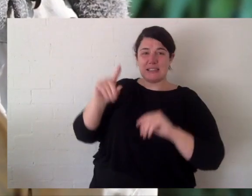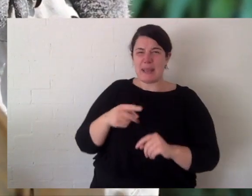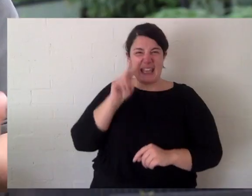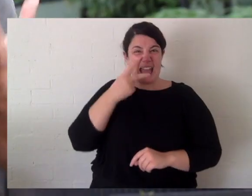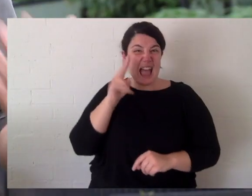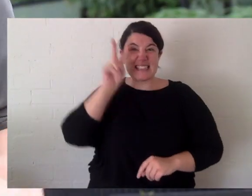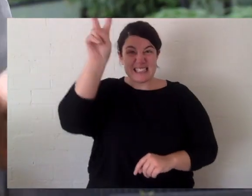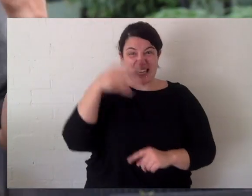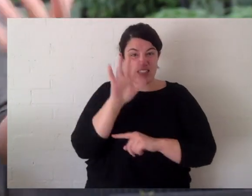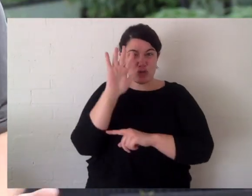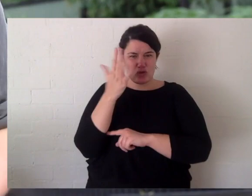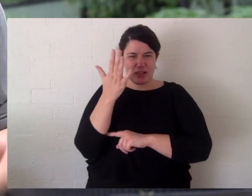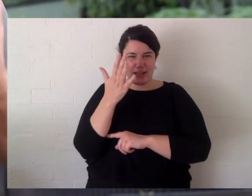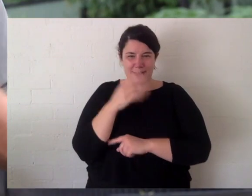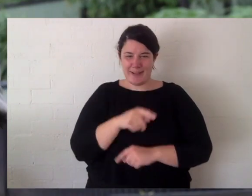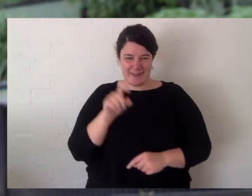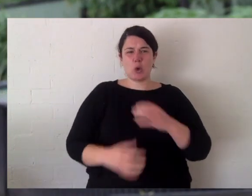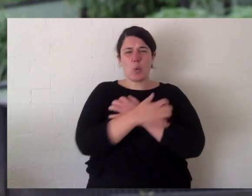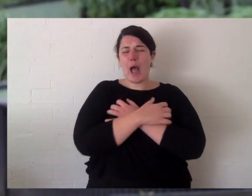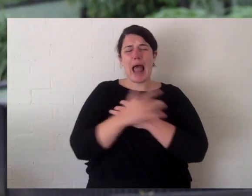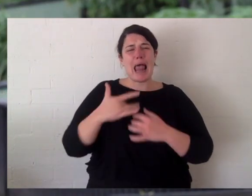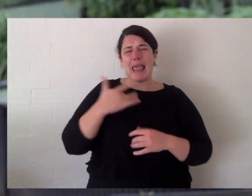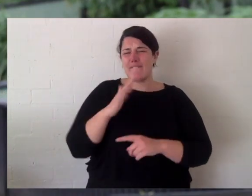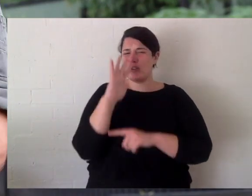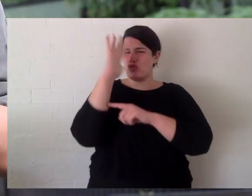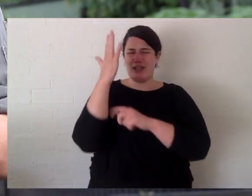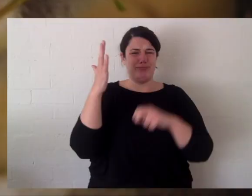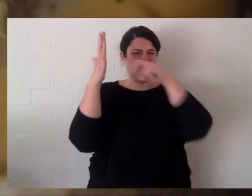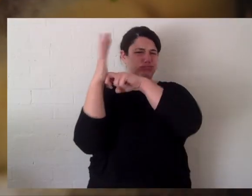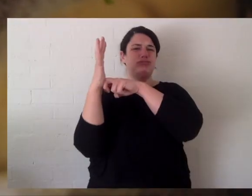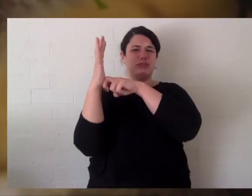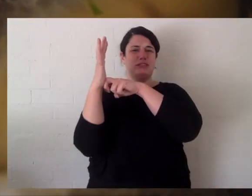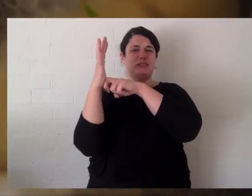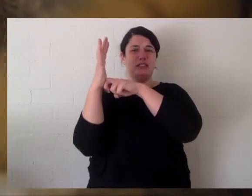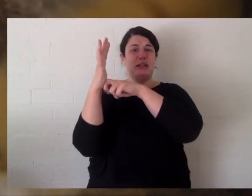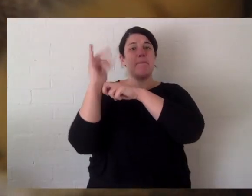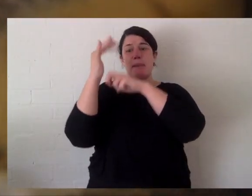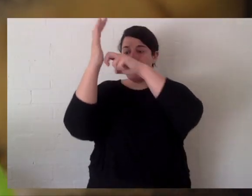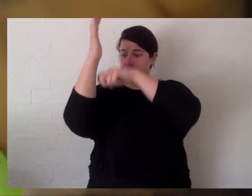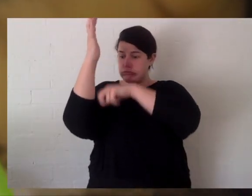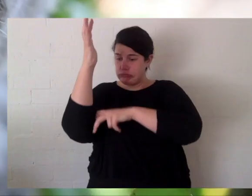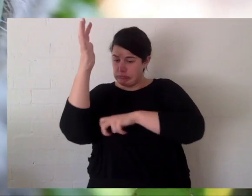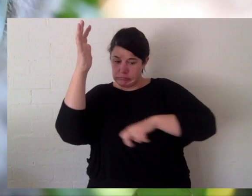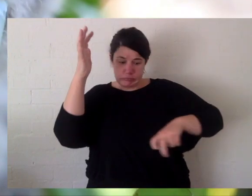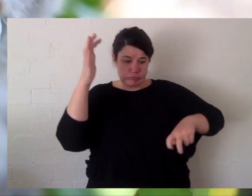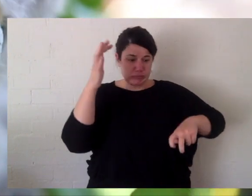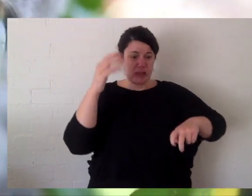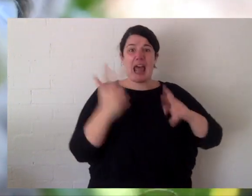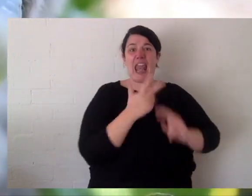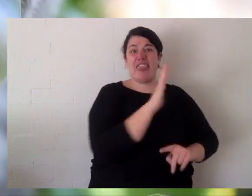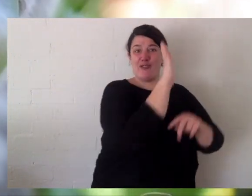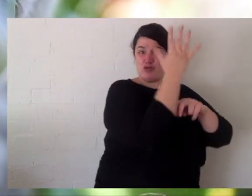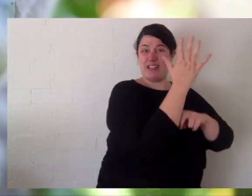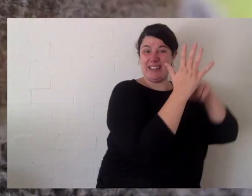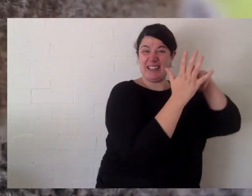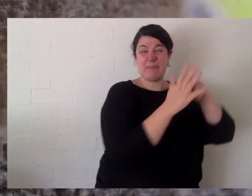Koalas spend their whole lives in the trees. If they need to come down to go to another tree, they will. But